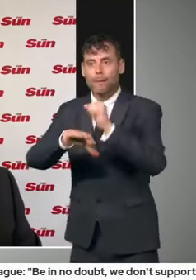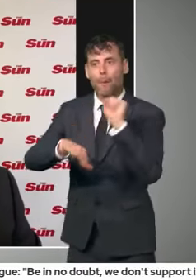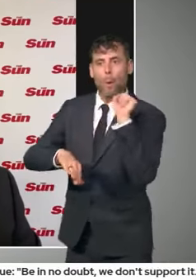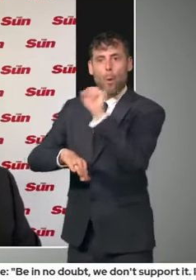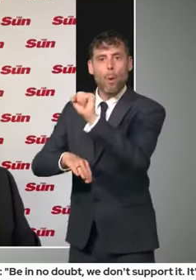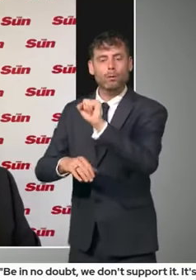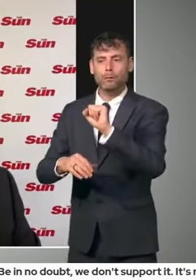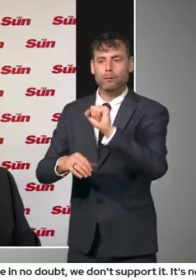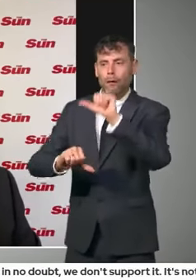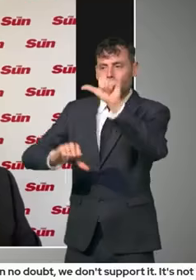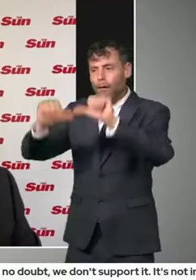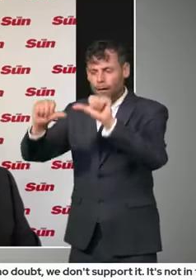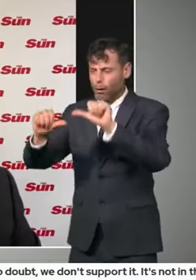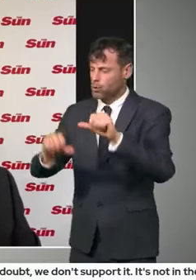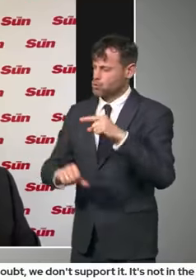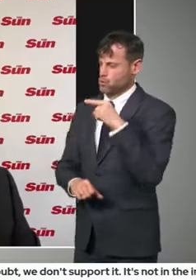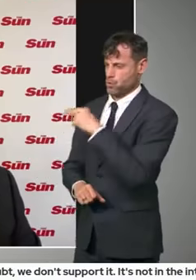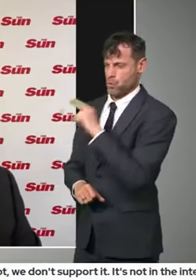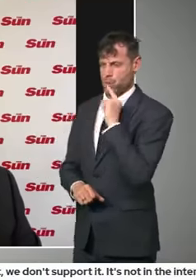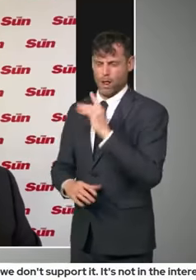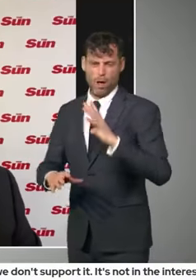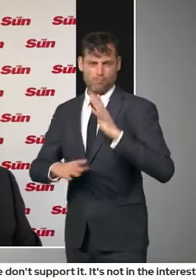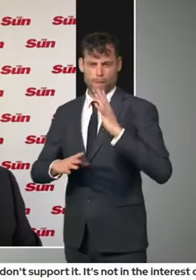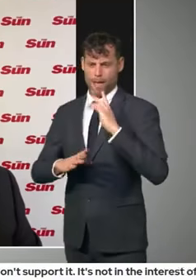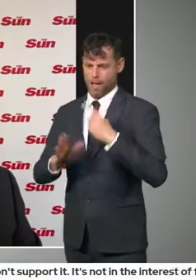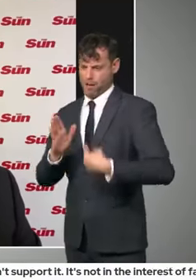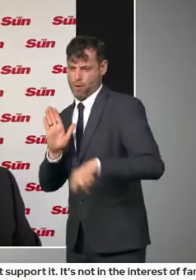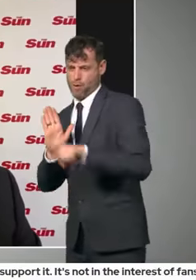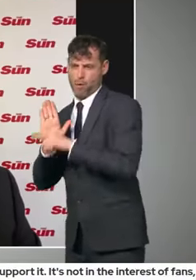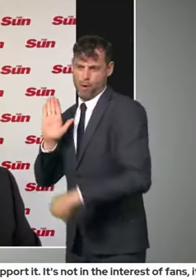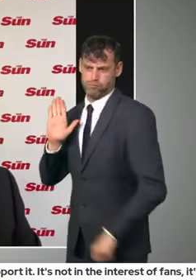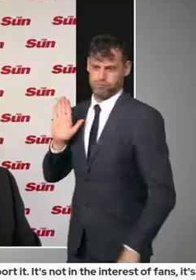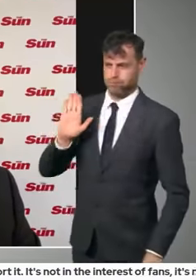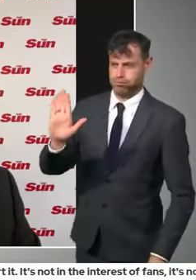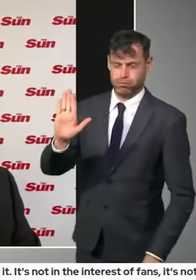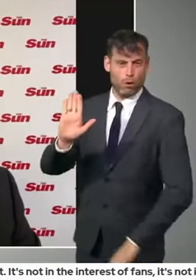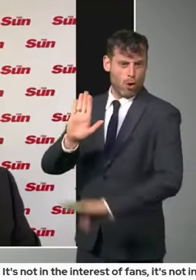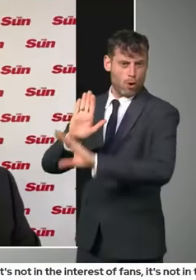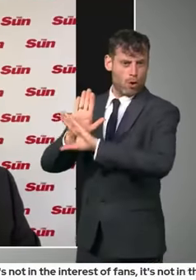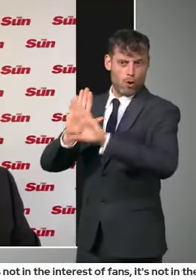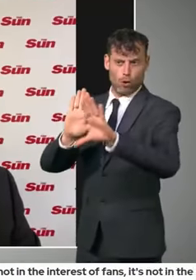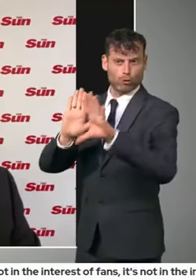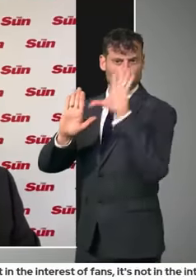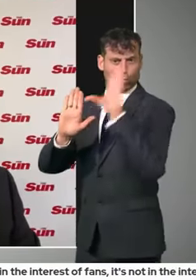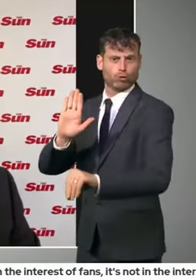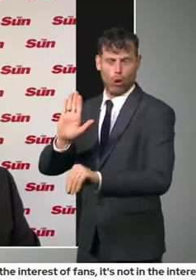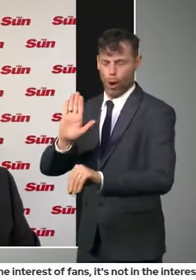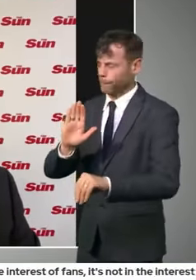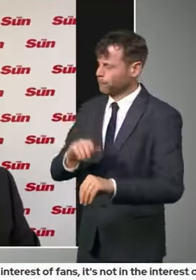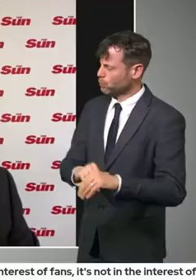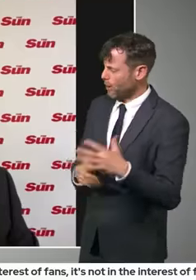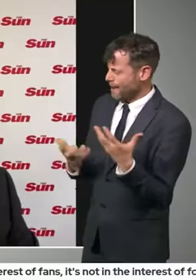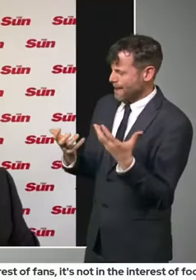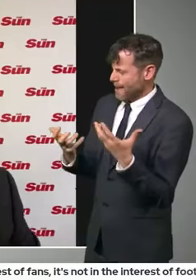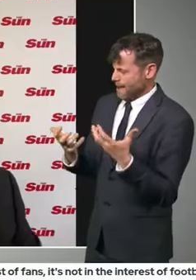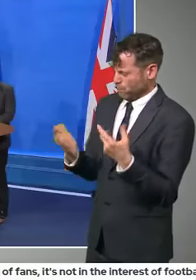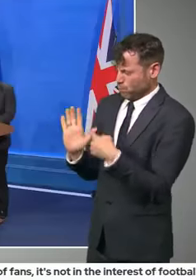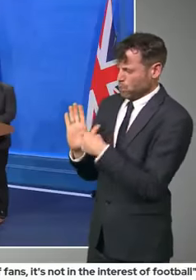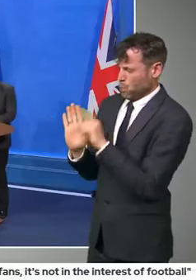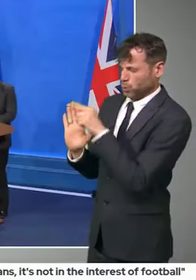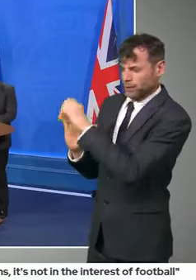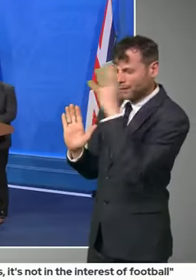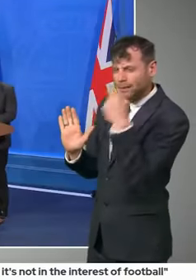considering a windfall tax on clubs, visa restrictions, taking away policing of matches? What's, what is off the table? Is anything off the table?